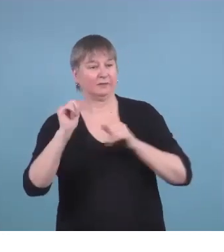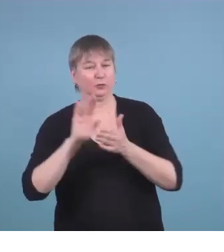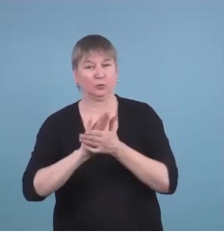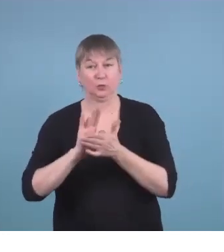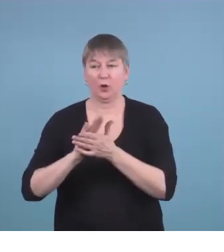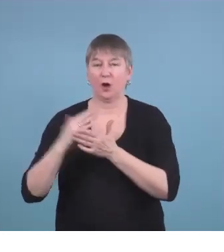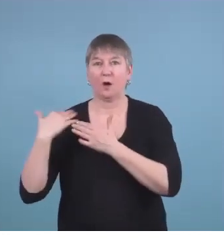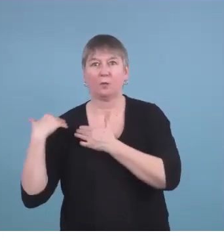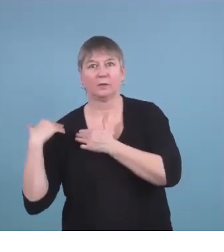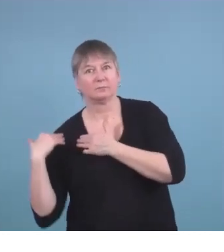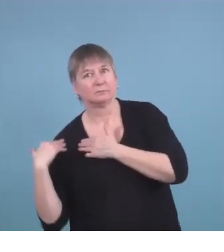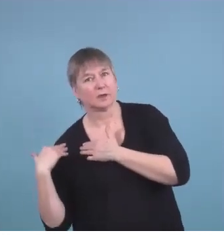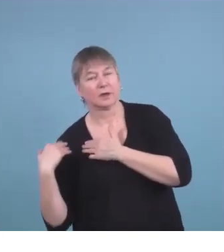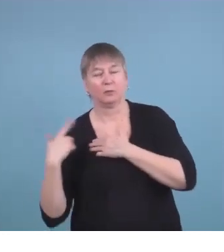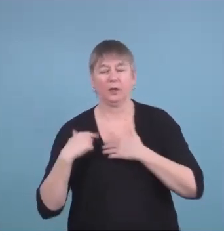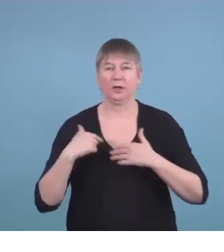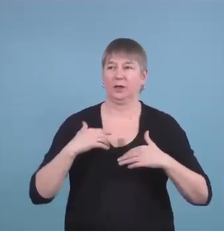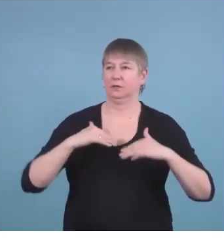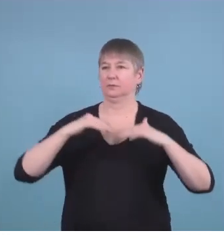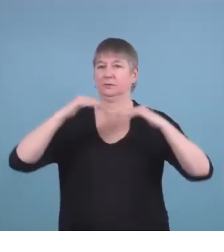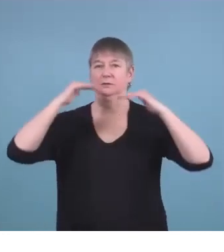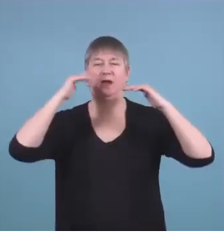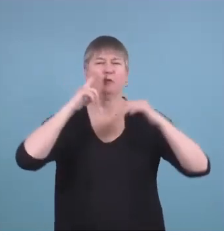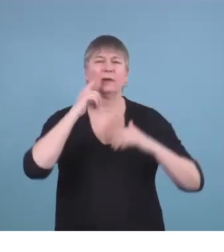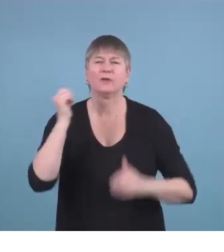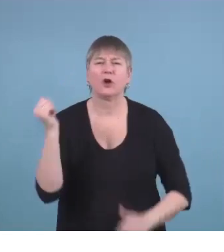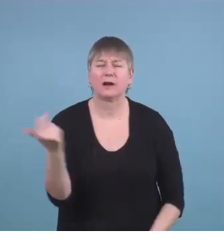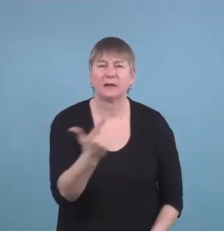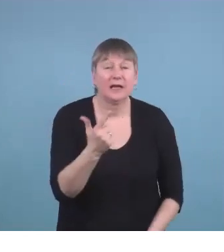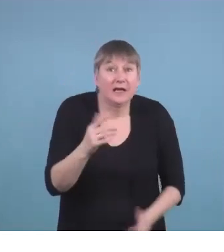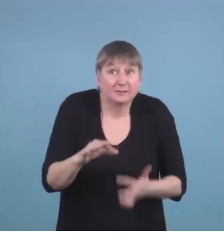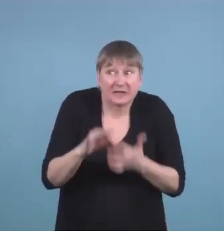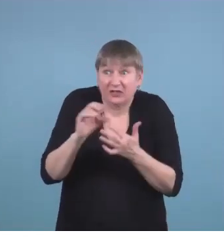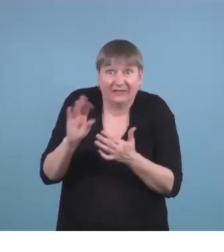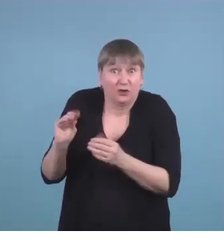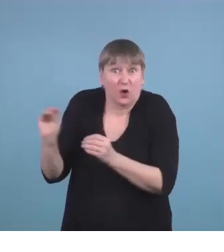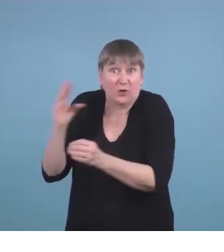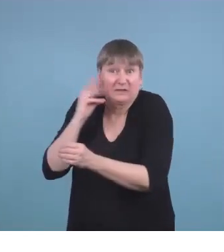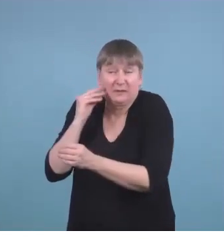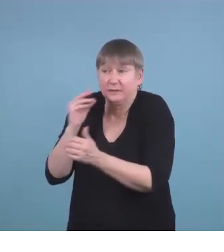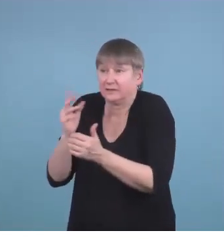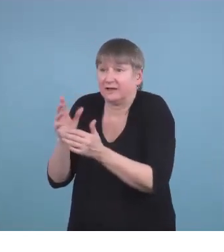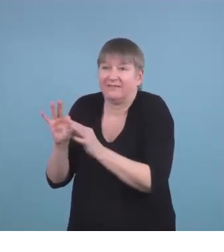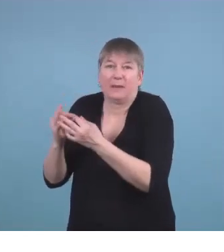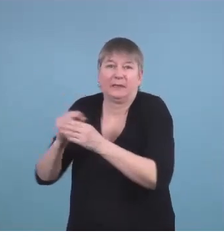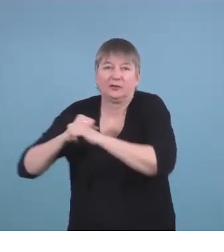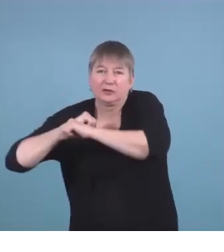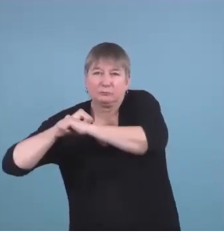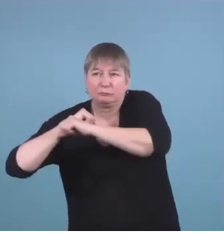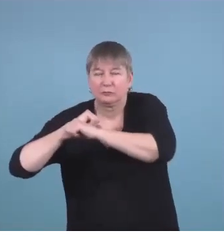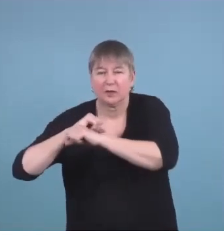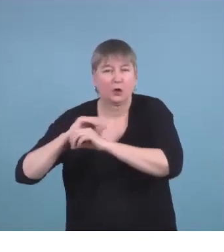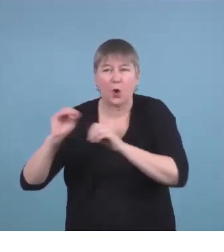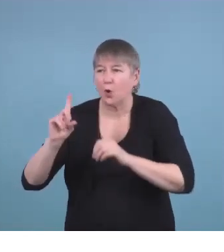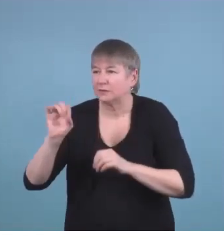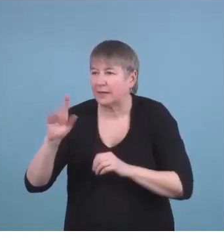shocking for all of them, especially if they've, again, never had a bank card, not have a debit card, not